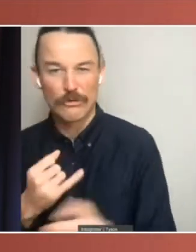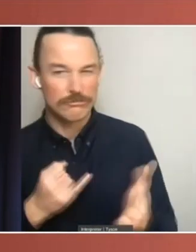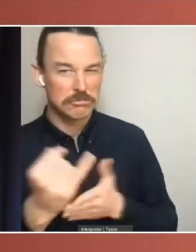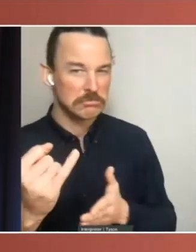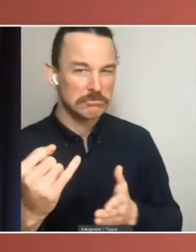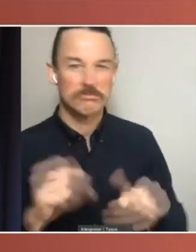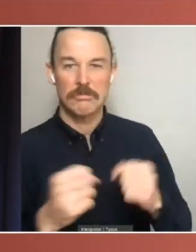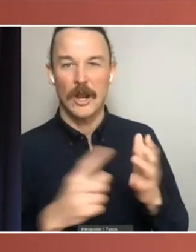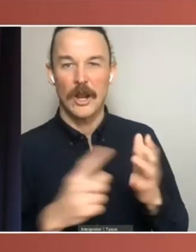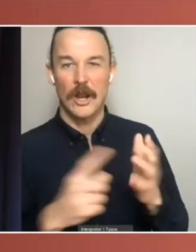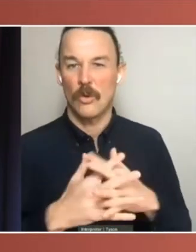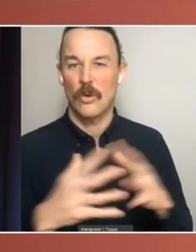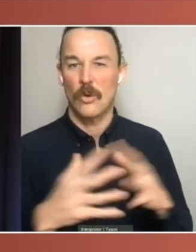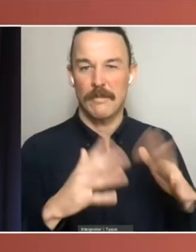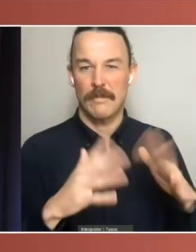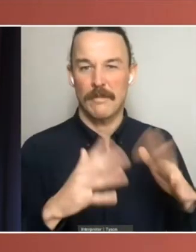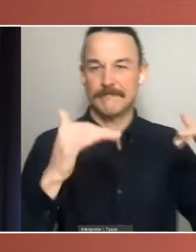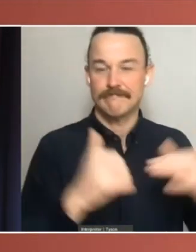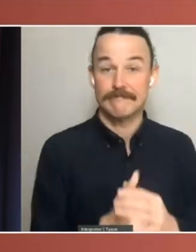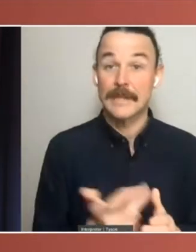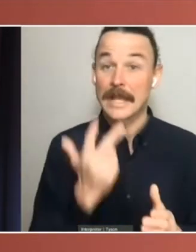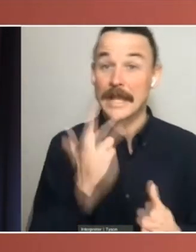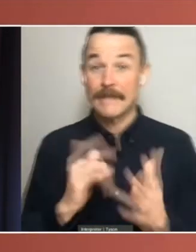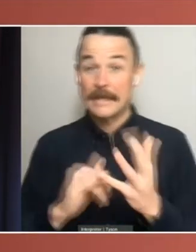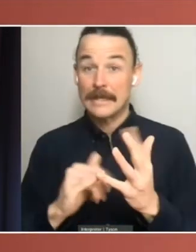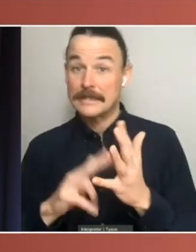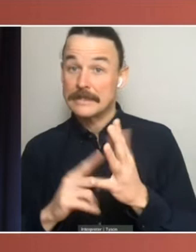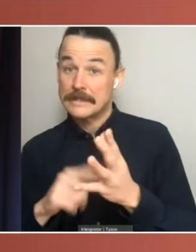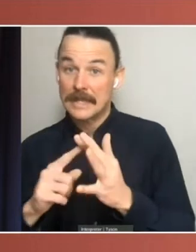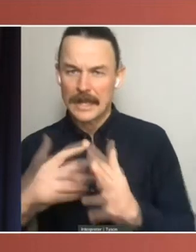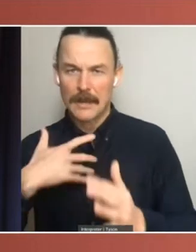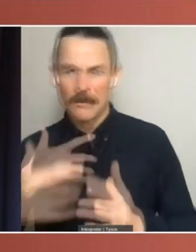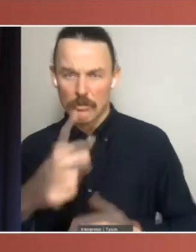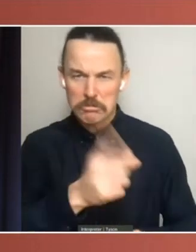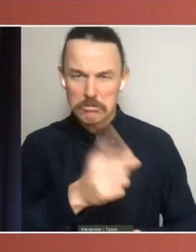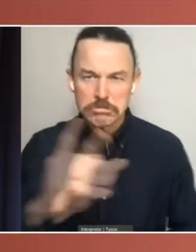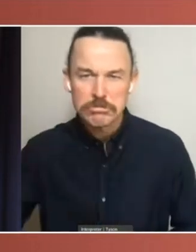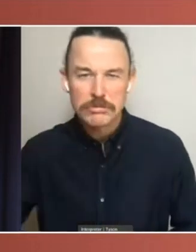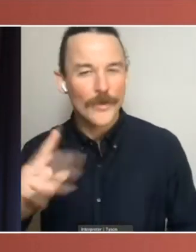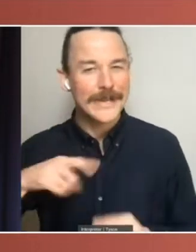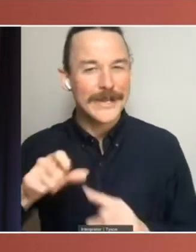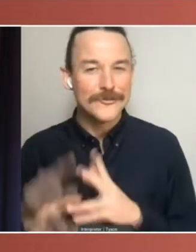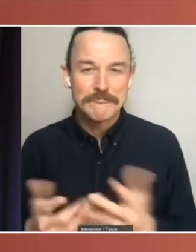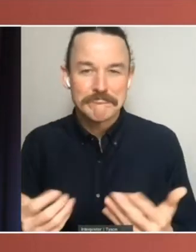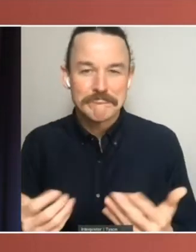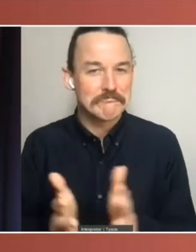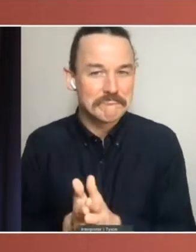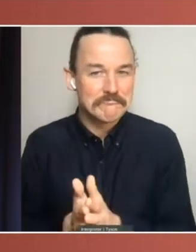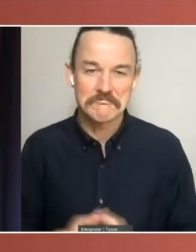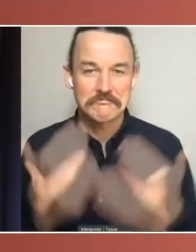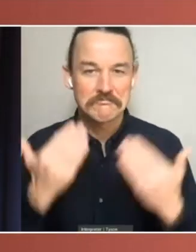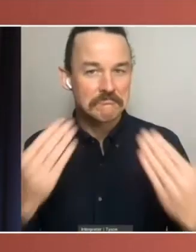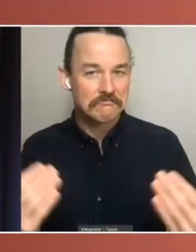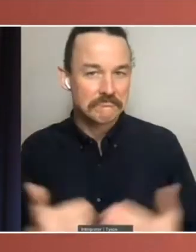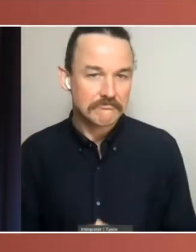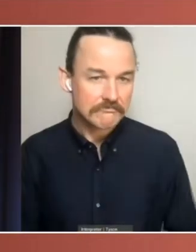for the Senate to use those powers more often, or more penetratingly? And while government is formed on the floor of the House